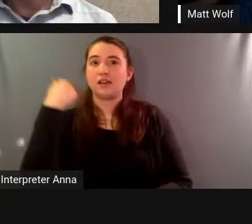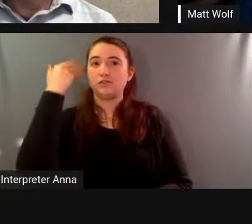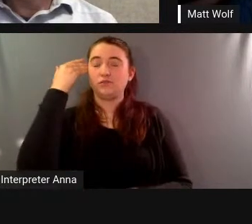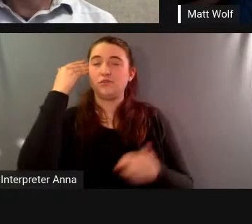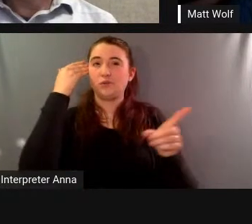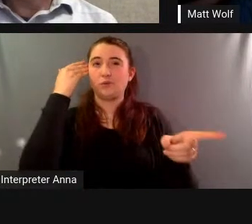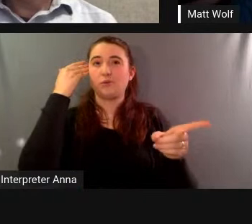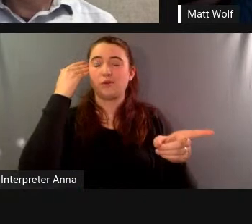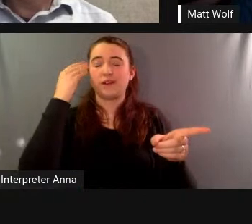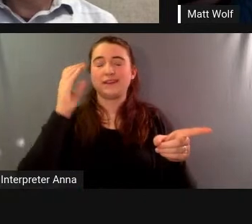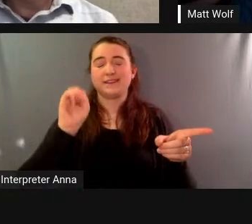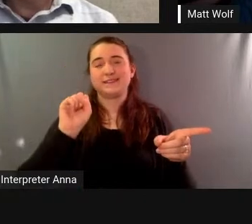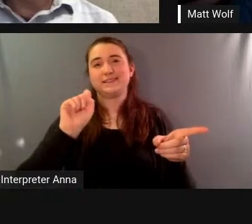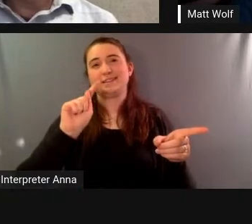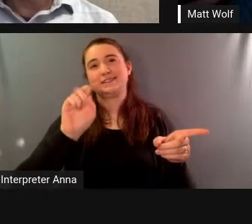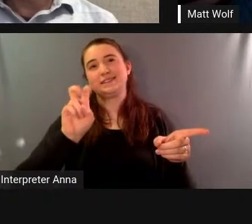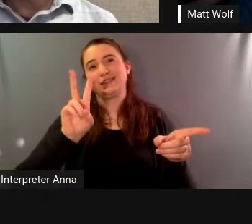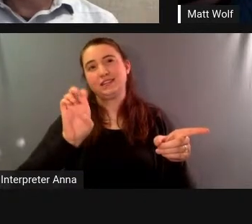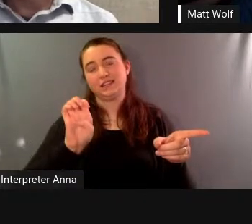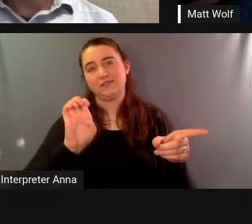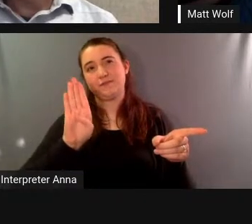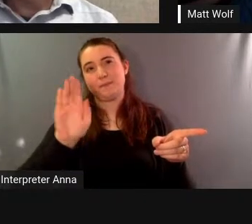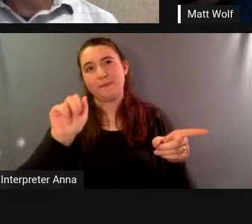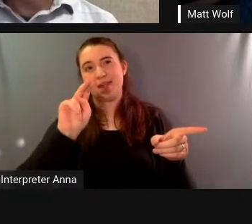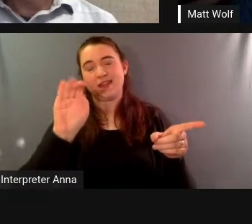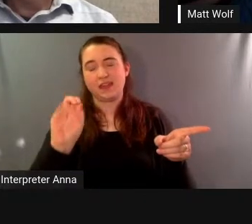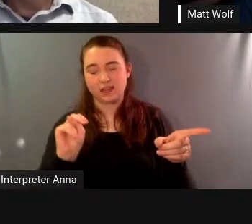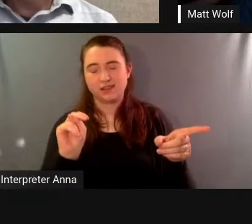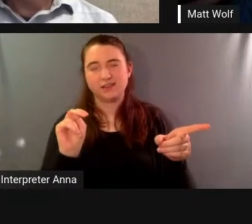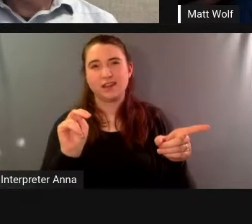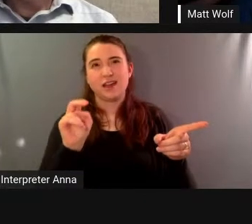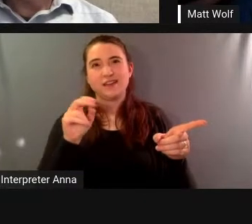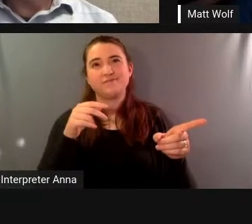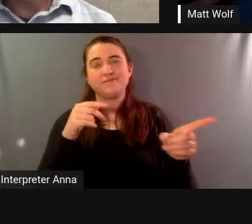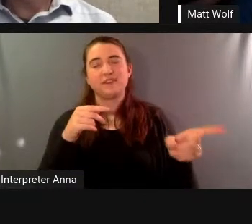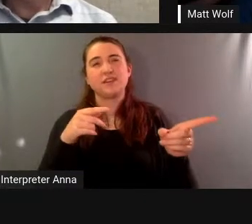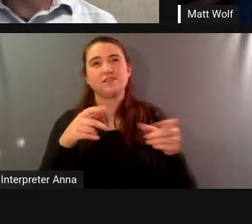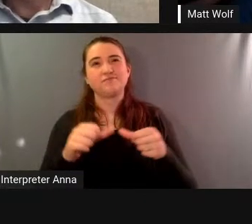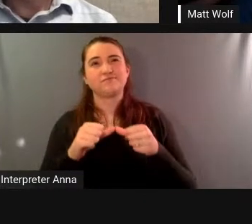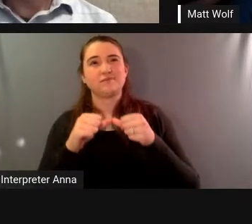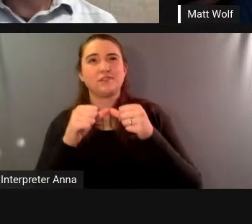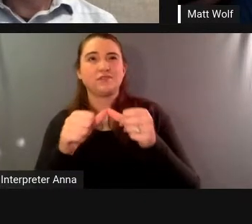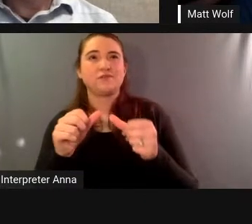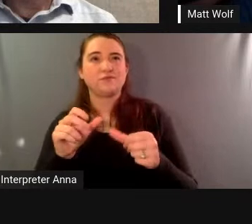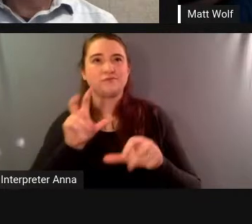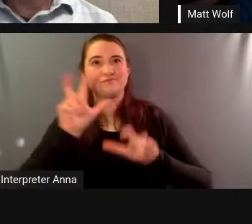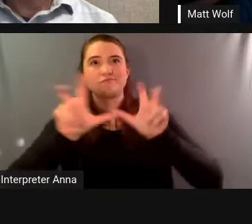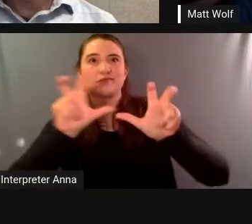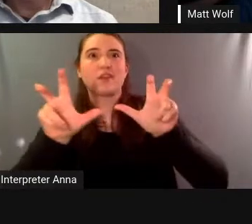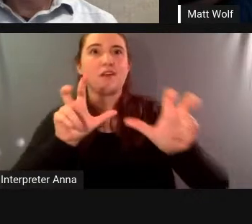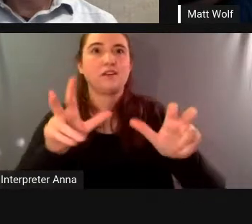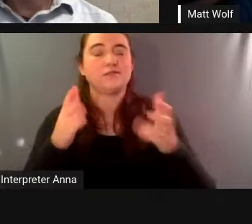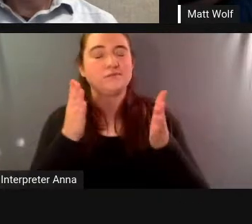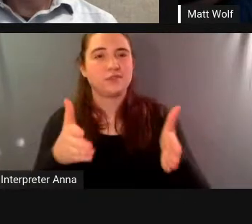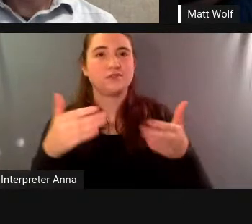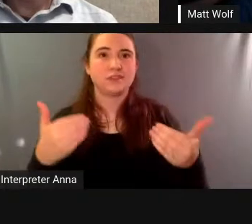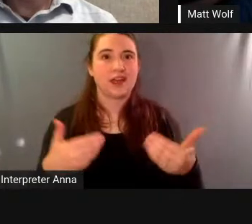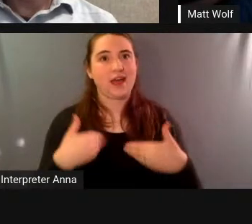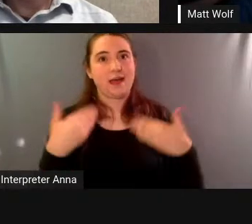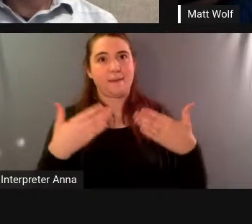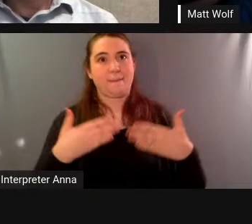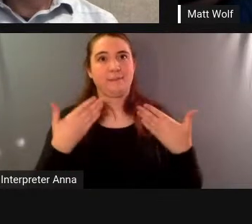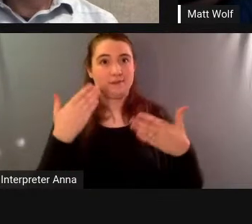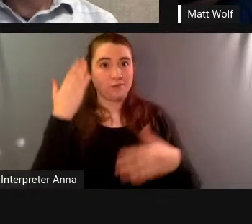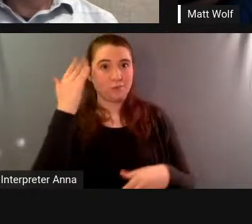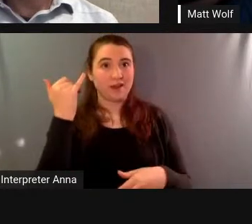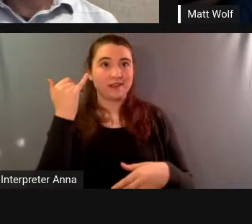wall street types happy by saying that most of his money 95 of it was invested in the usual